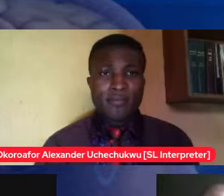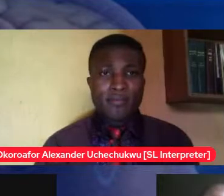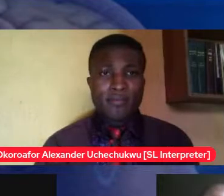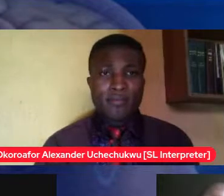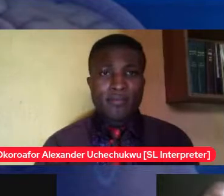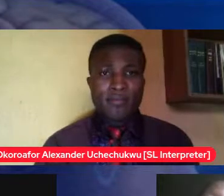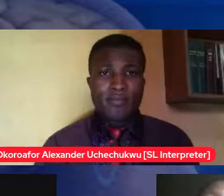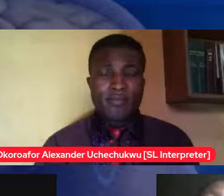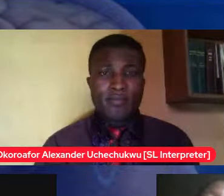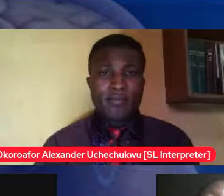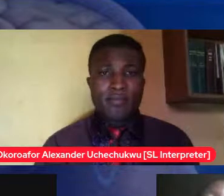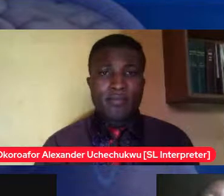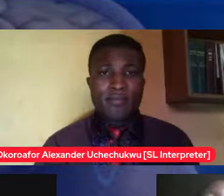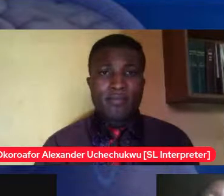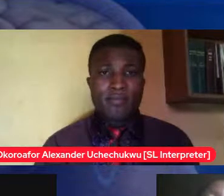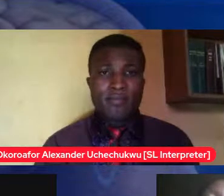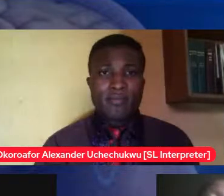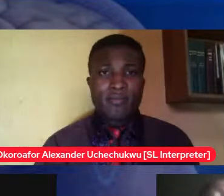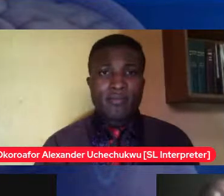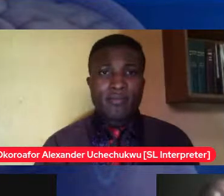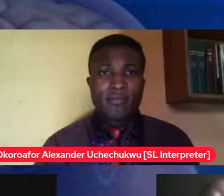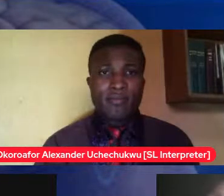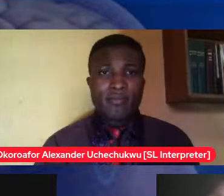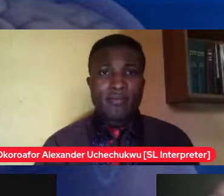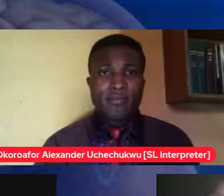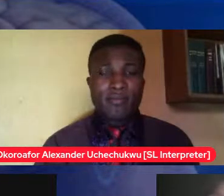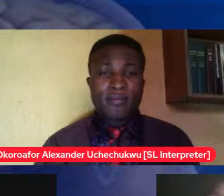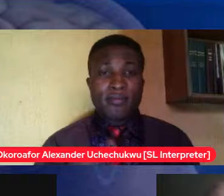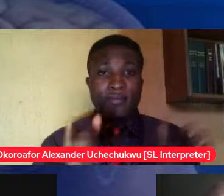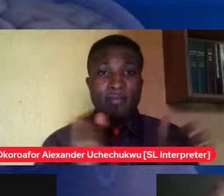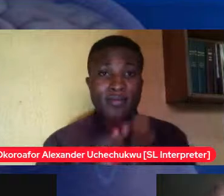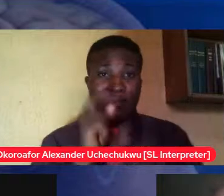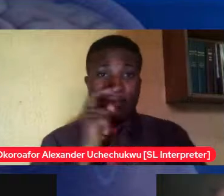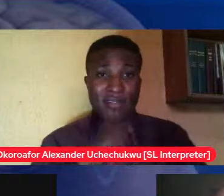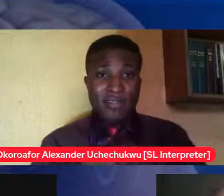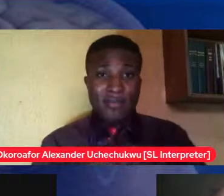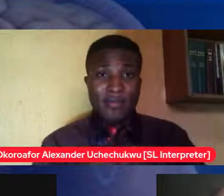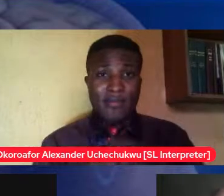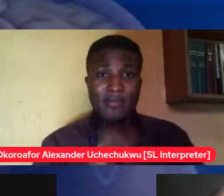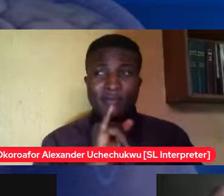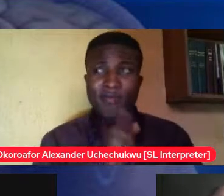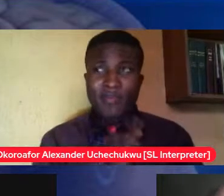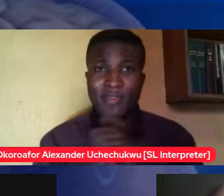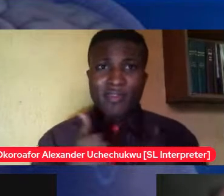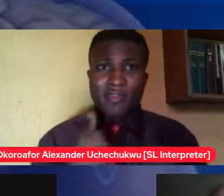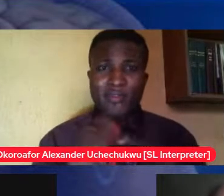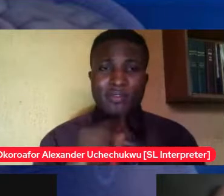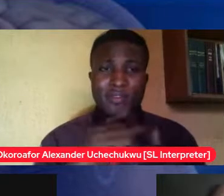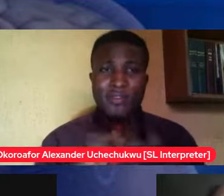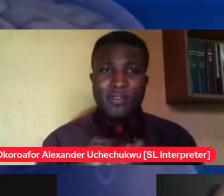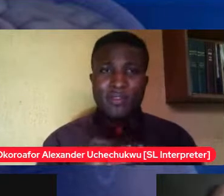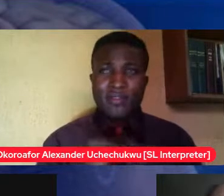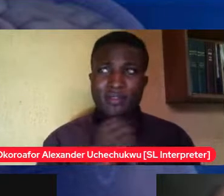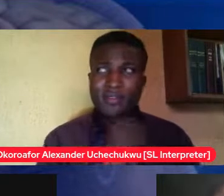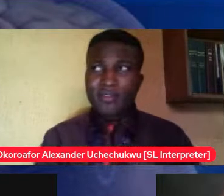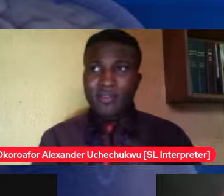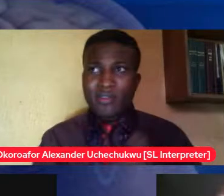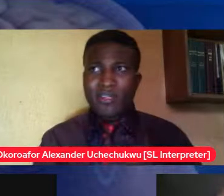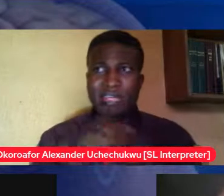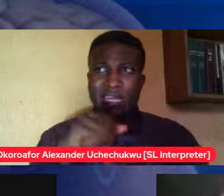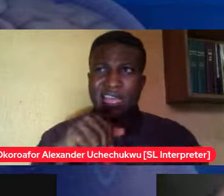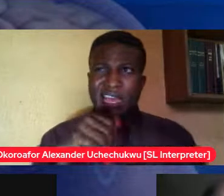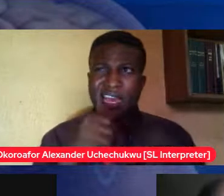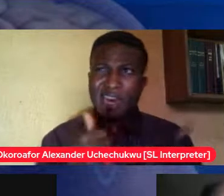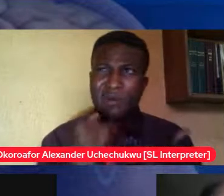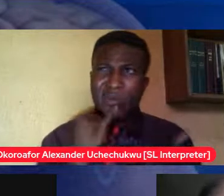that point it's conversation i had to say sorry how is this your decision to make like have you even